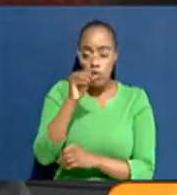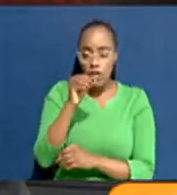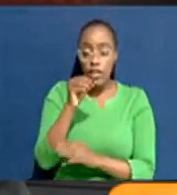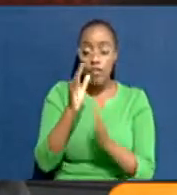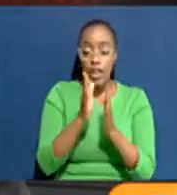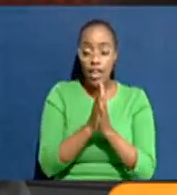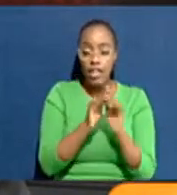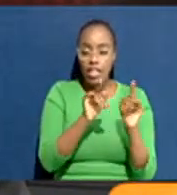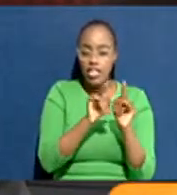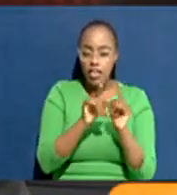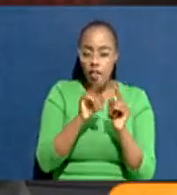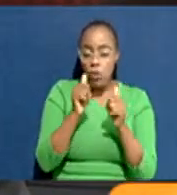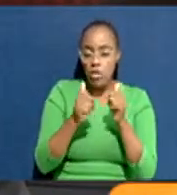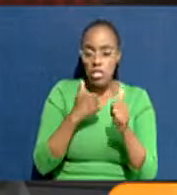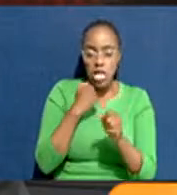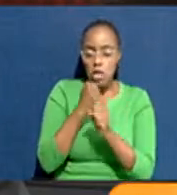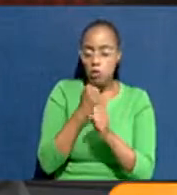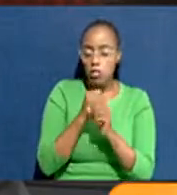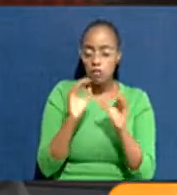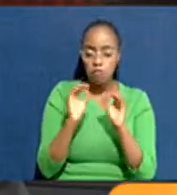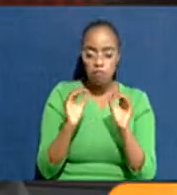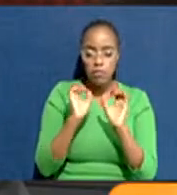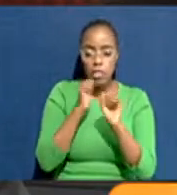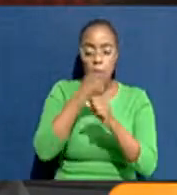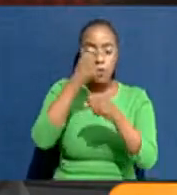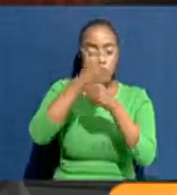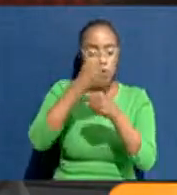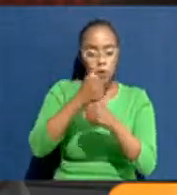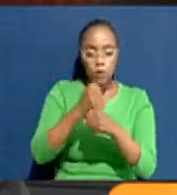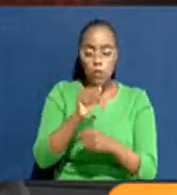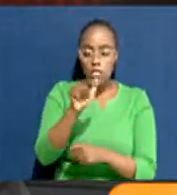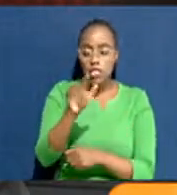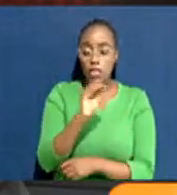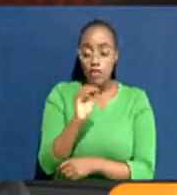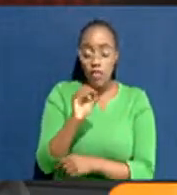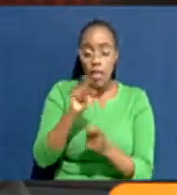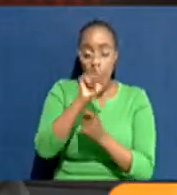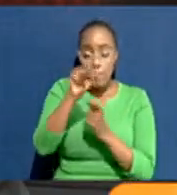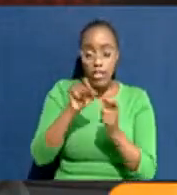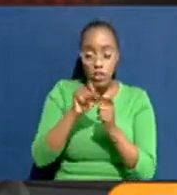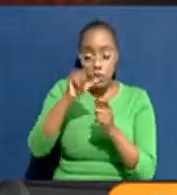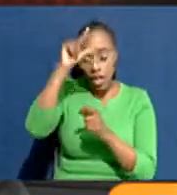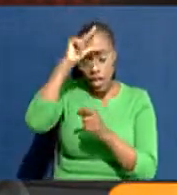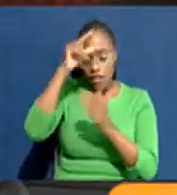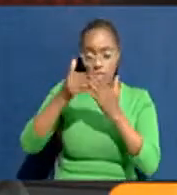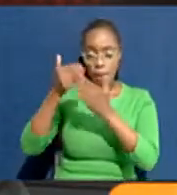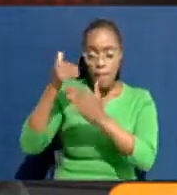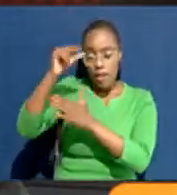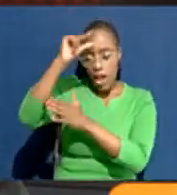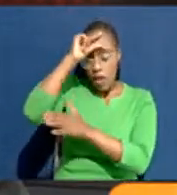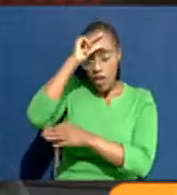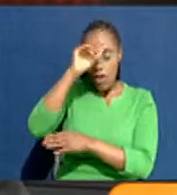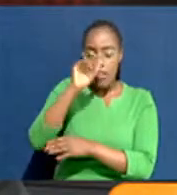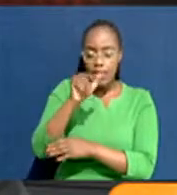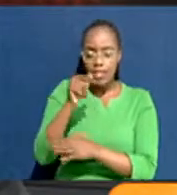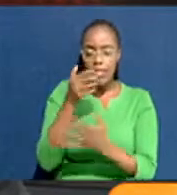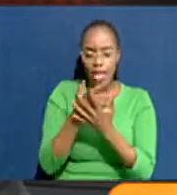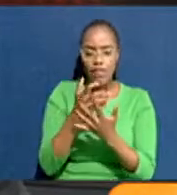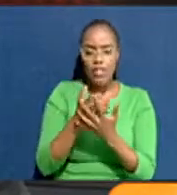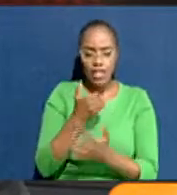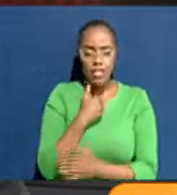they're saying they're going to build. They're not able to do it. This particular government and even the previous one. And they do have that evidence.